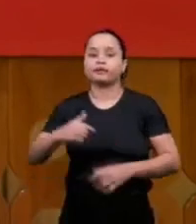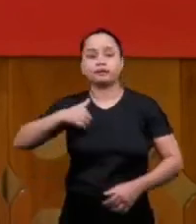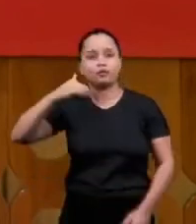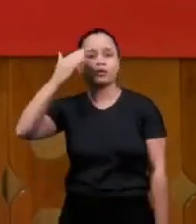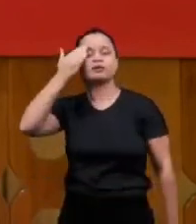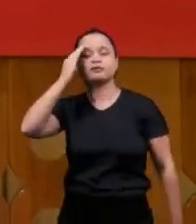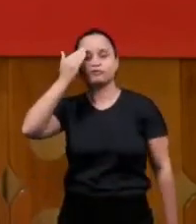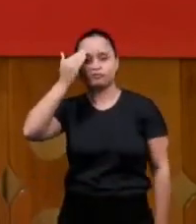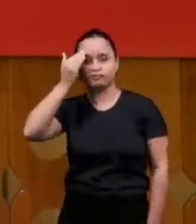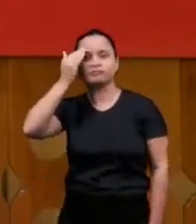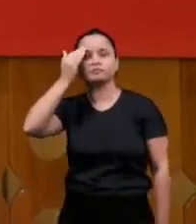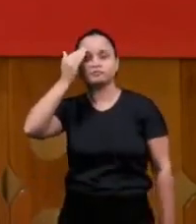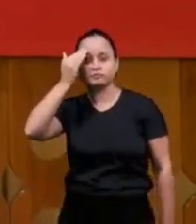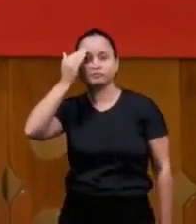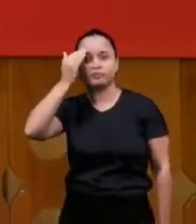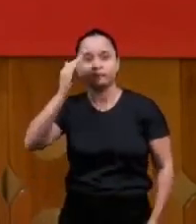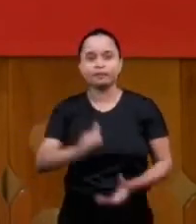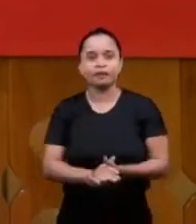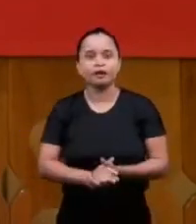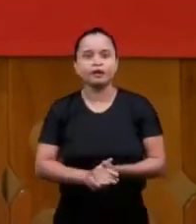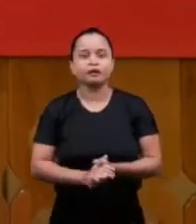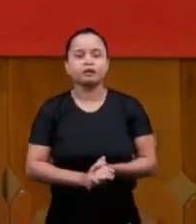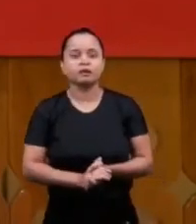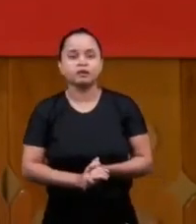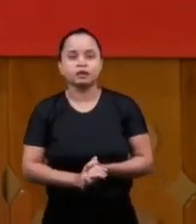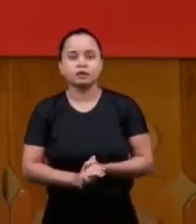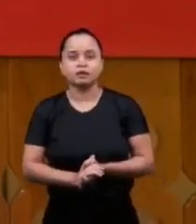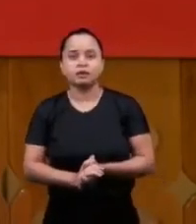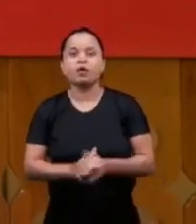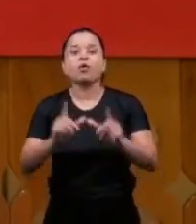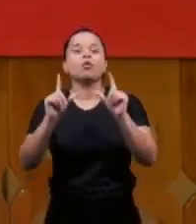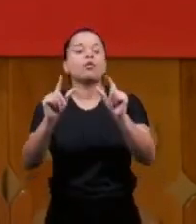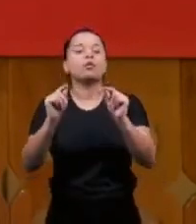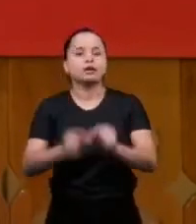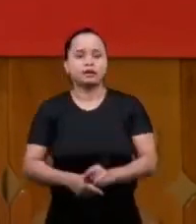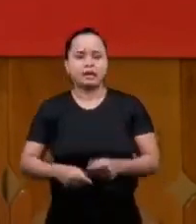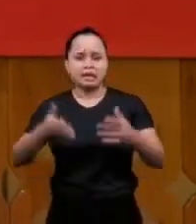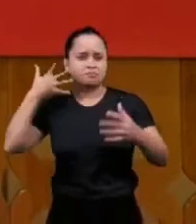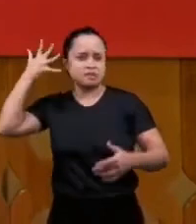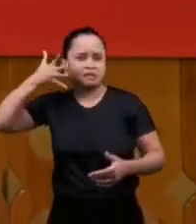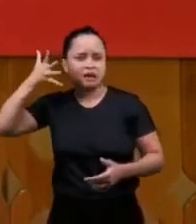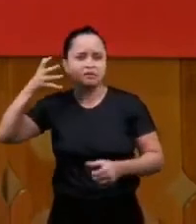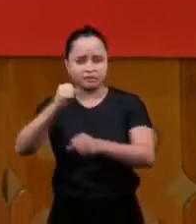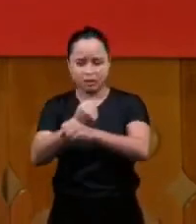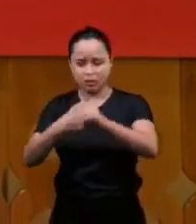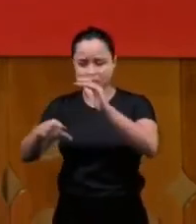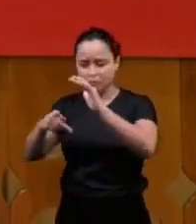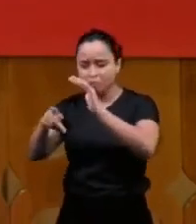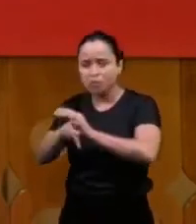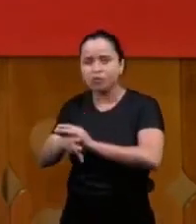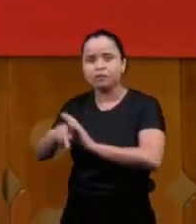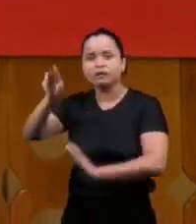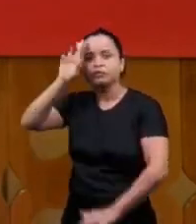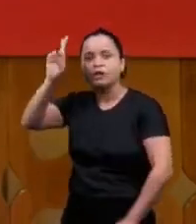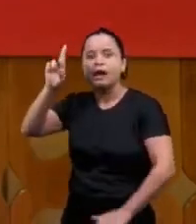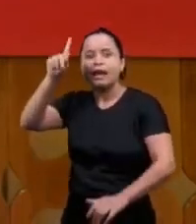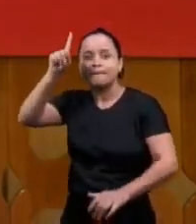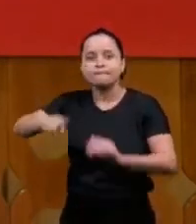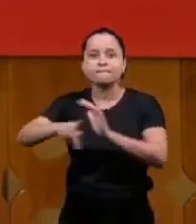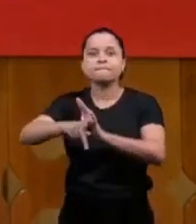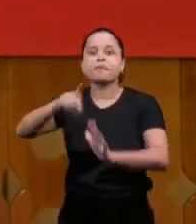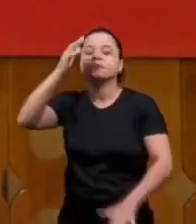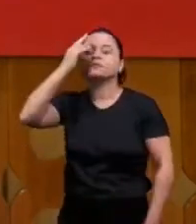that the word in this word is of the Holy Spirit and not of man when you start to go